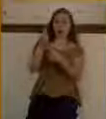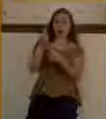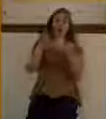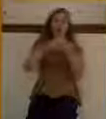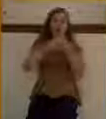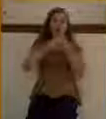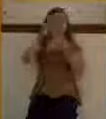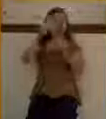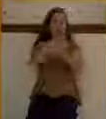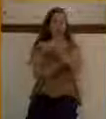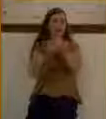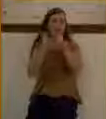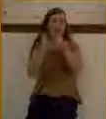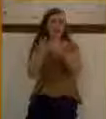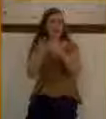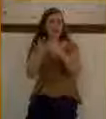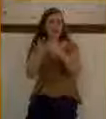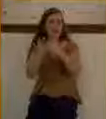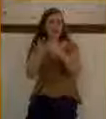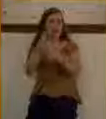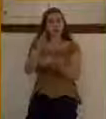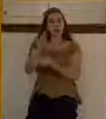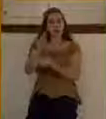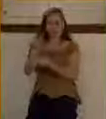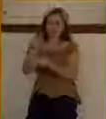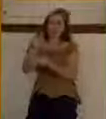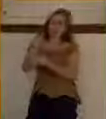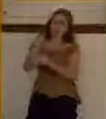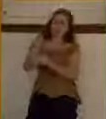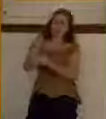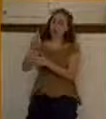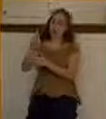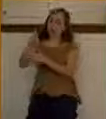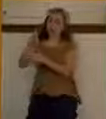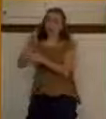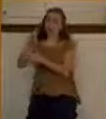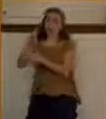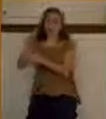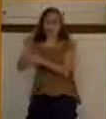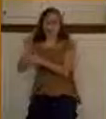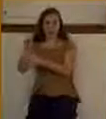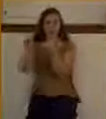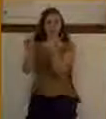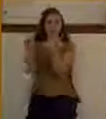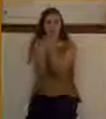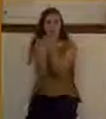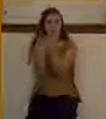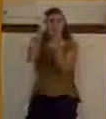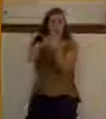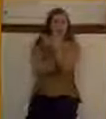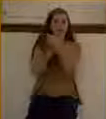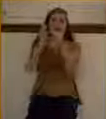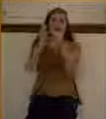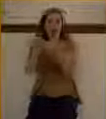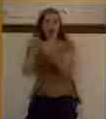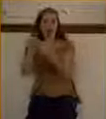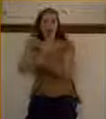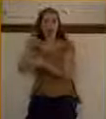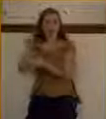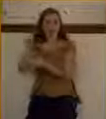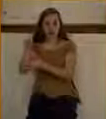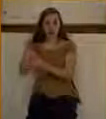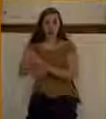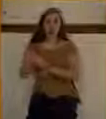makes sure to emphasize this. For example, we say, in the Bible, we see Peter was bar Jonah,